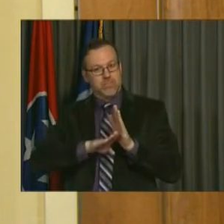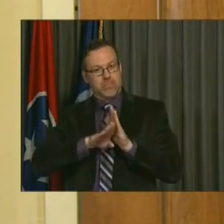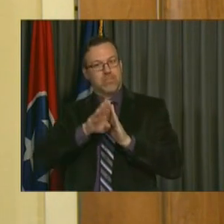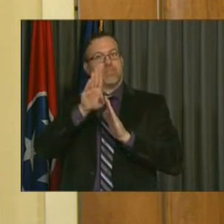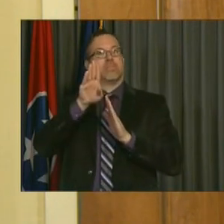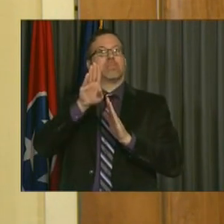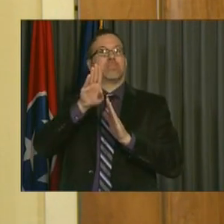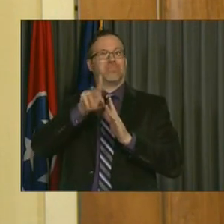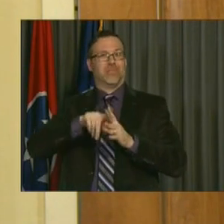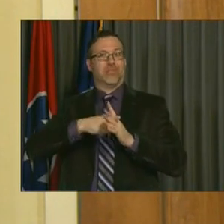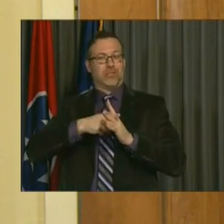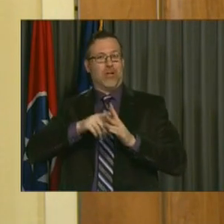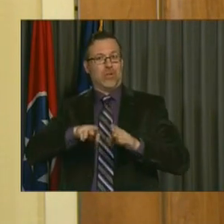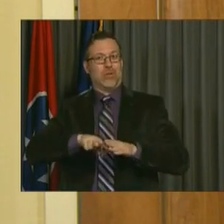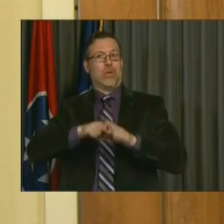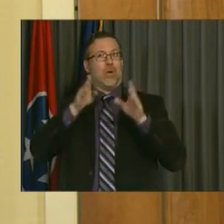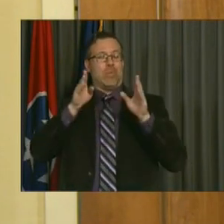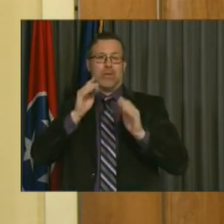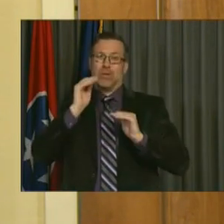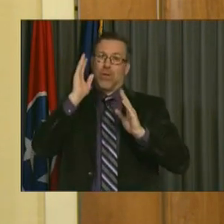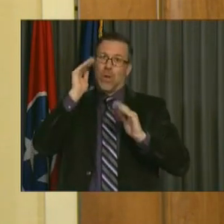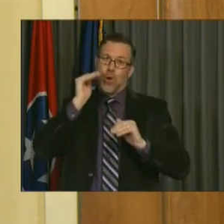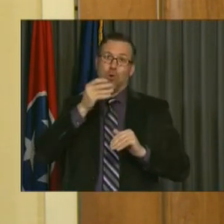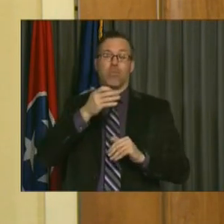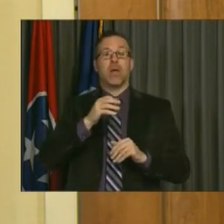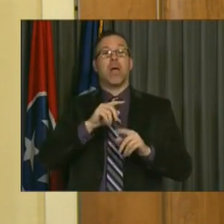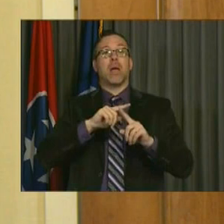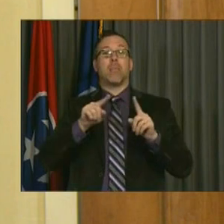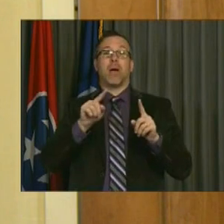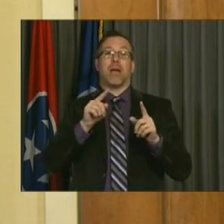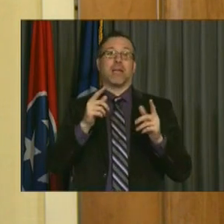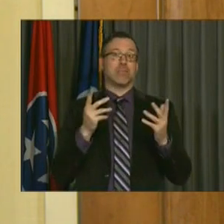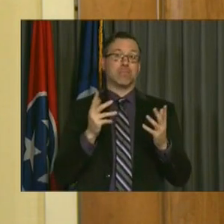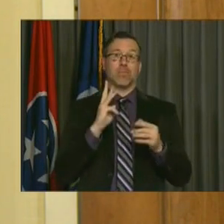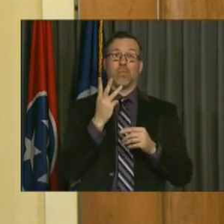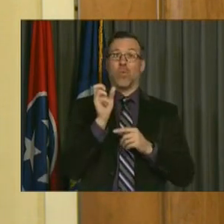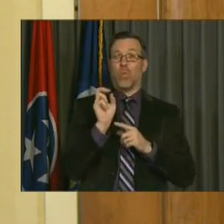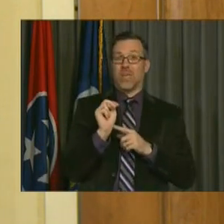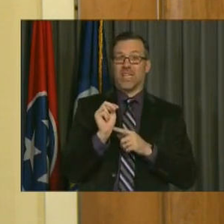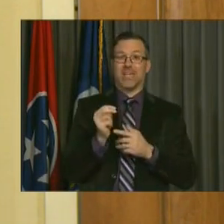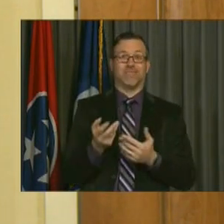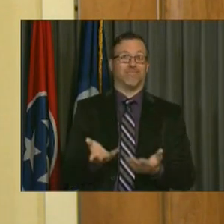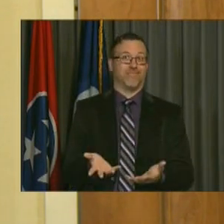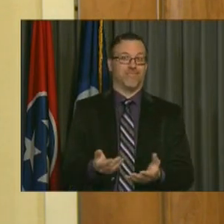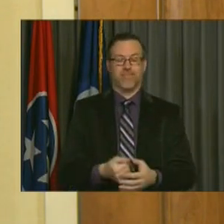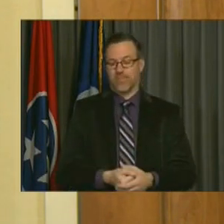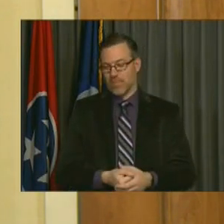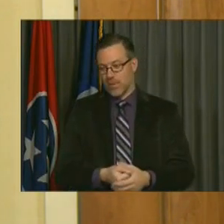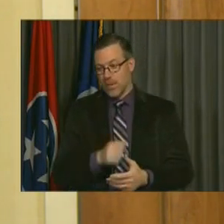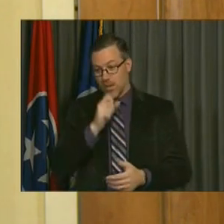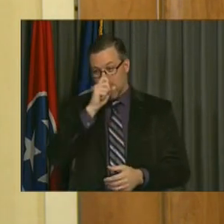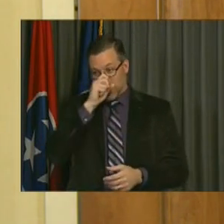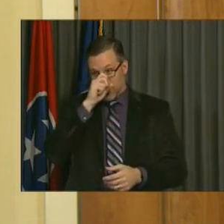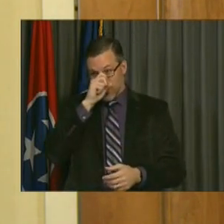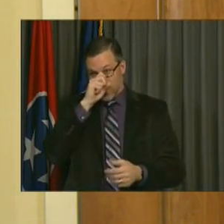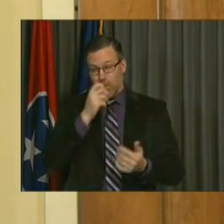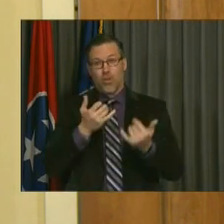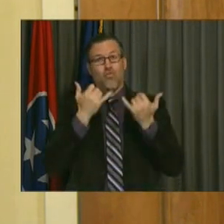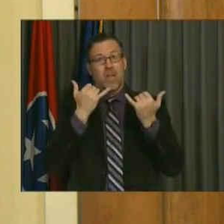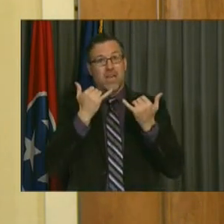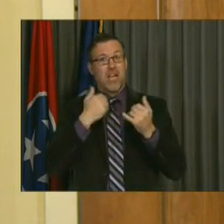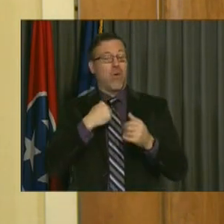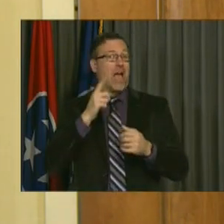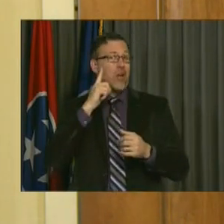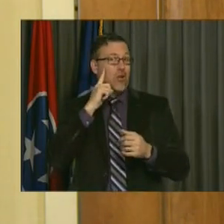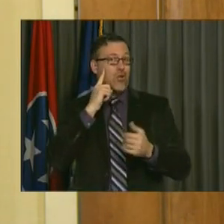we're going to build our way out of it at some pace. The question is how big. The most recent data that I'm hearing is that we could see COVID